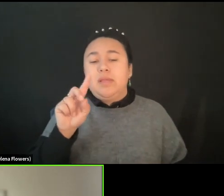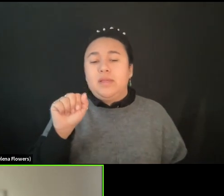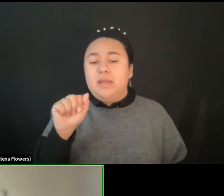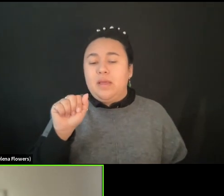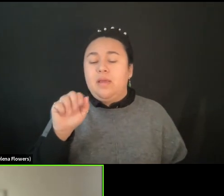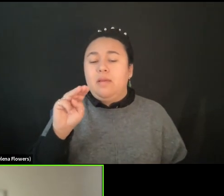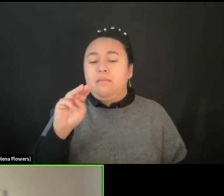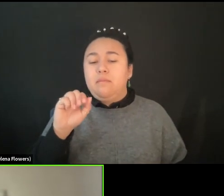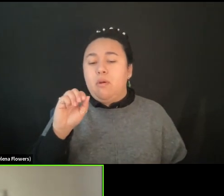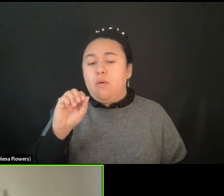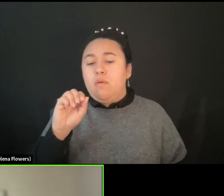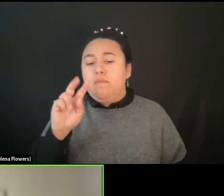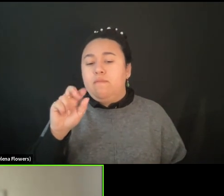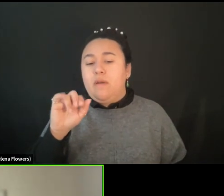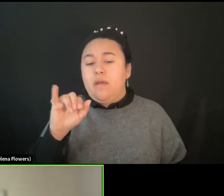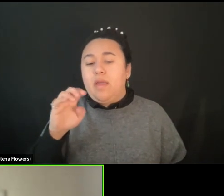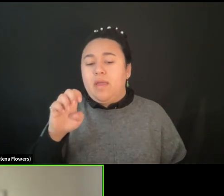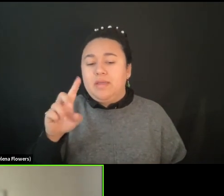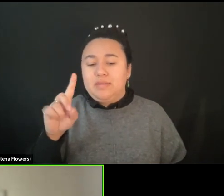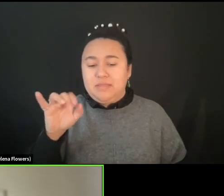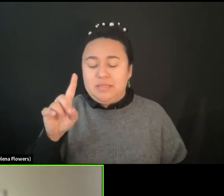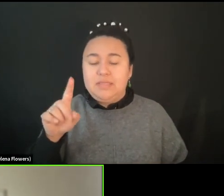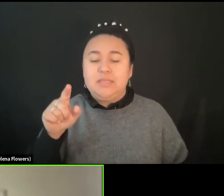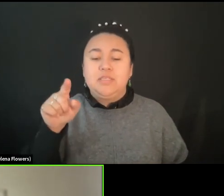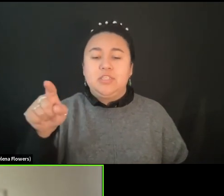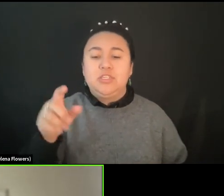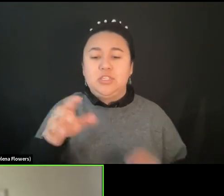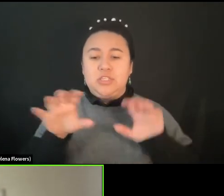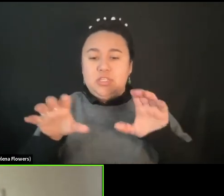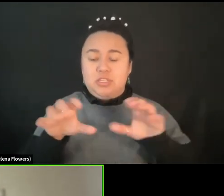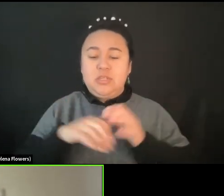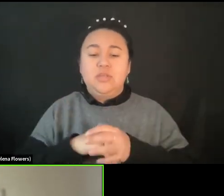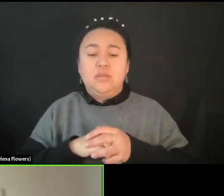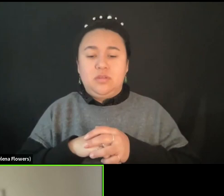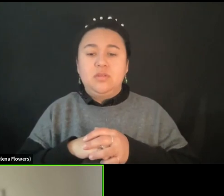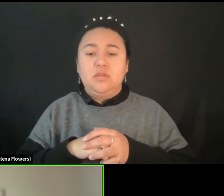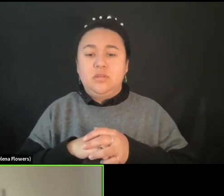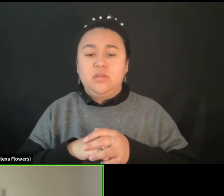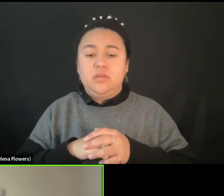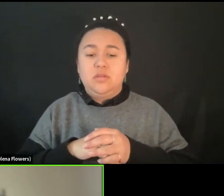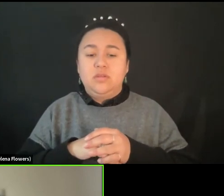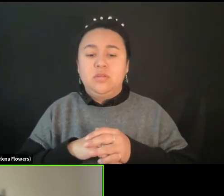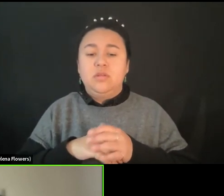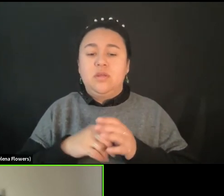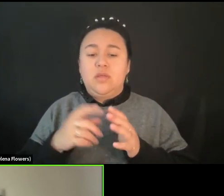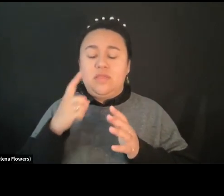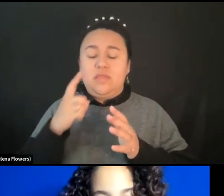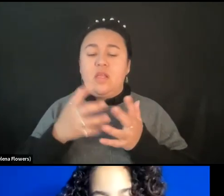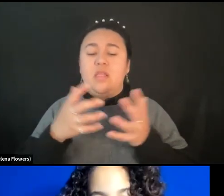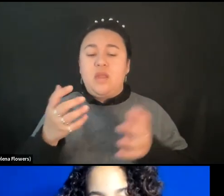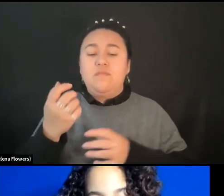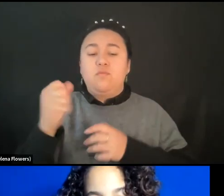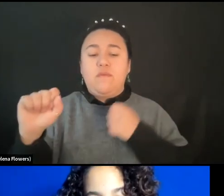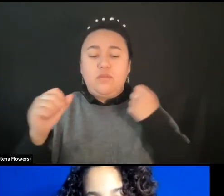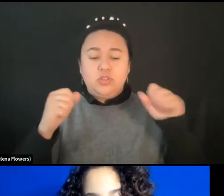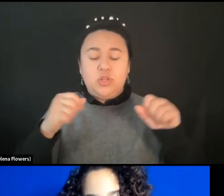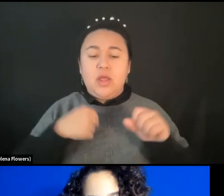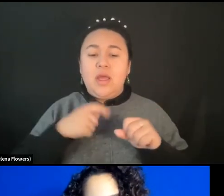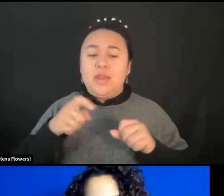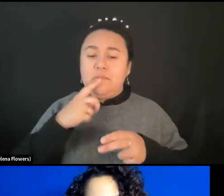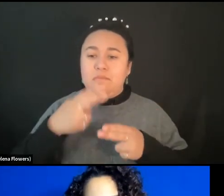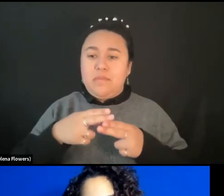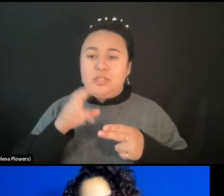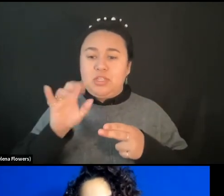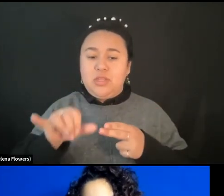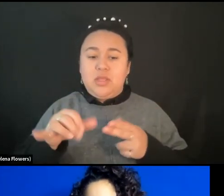And these days we hear a lot. Yeah. The girls of revolutionist read. I would like to mention that